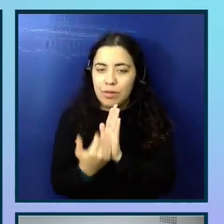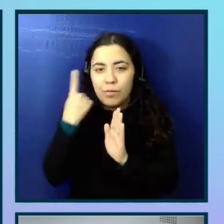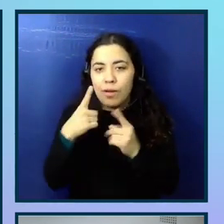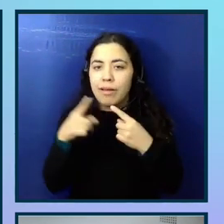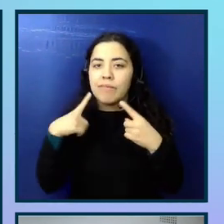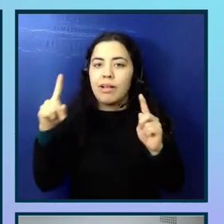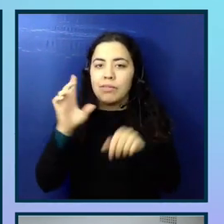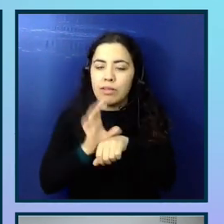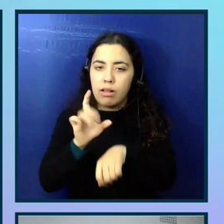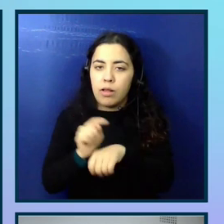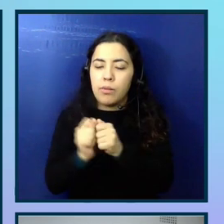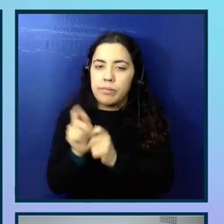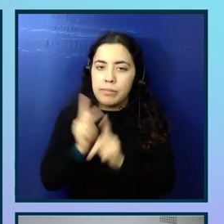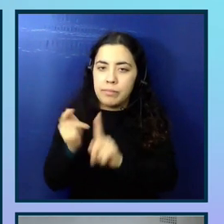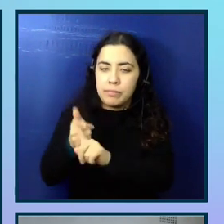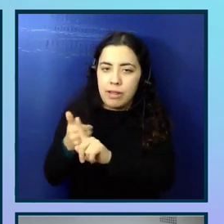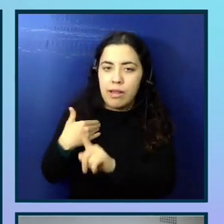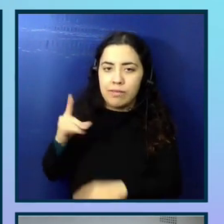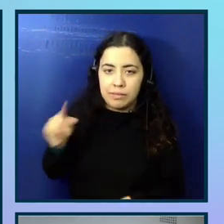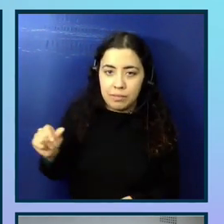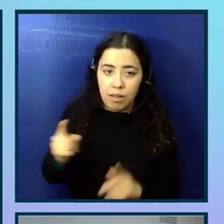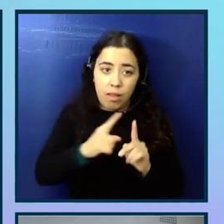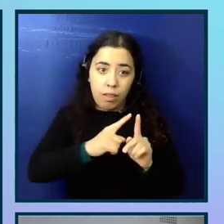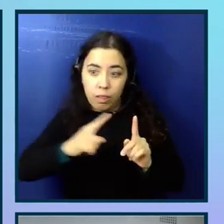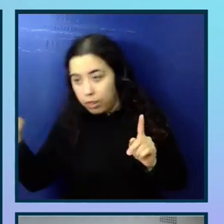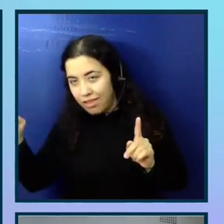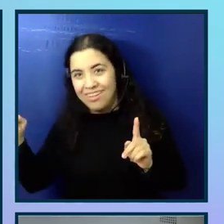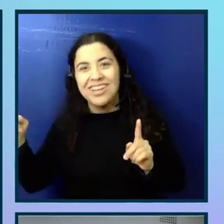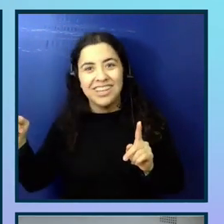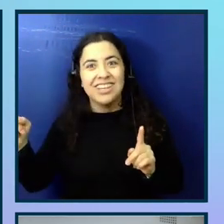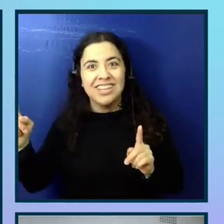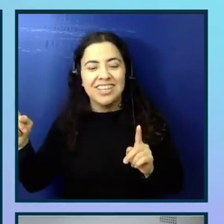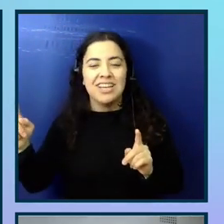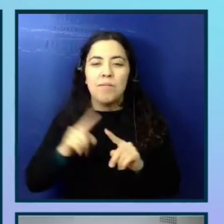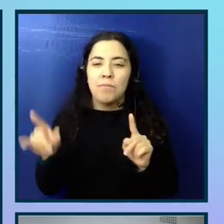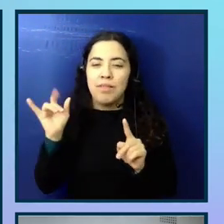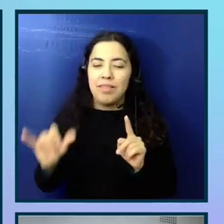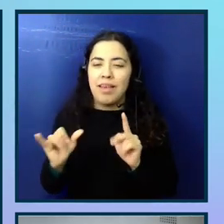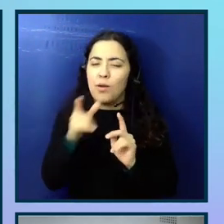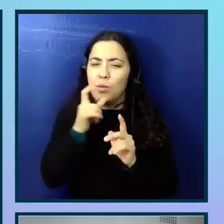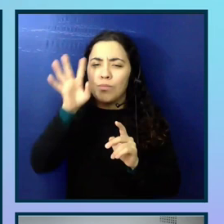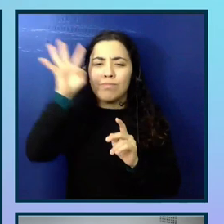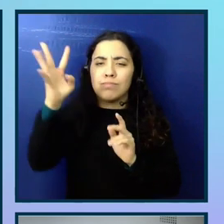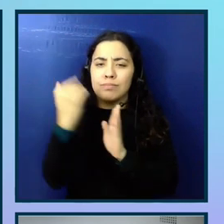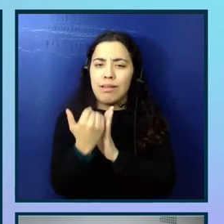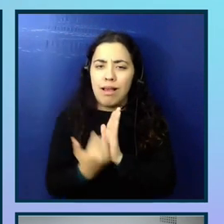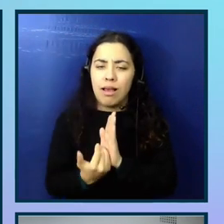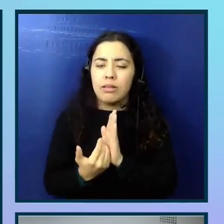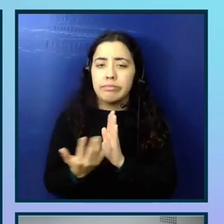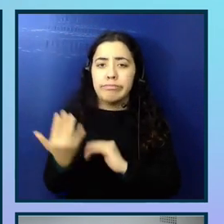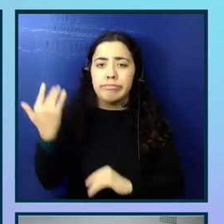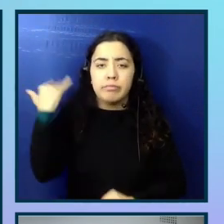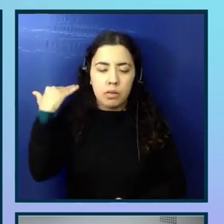with people with disabilities, which is a long title. This guide was created a long time ago, but